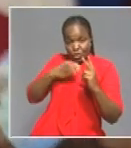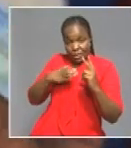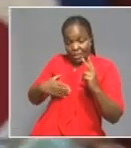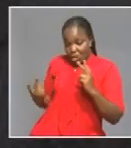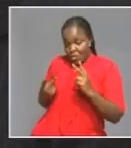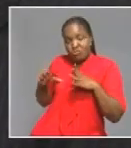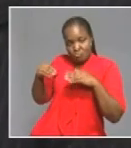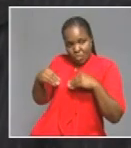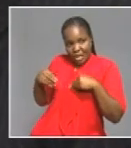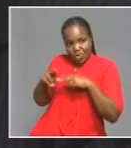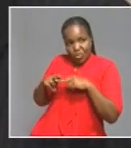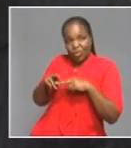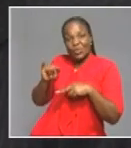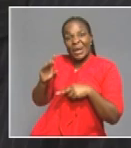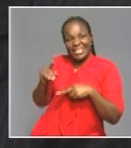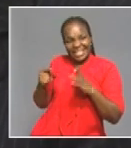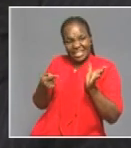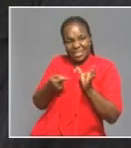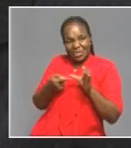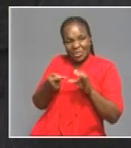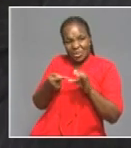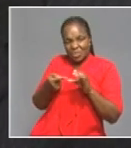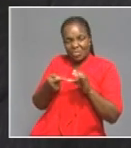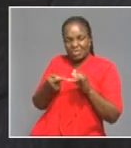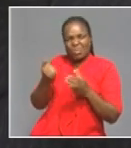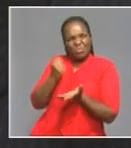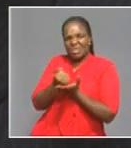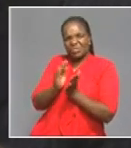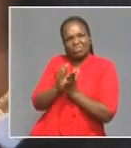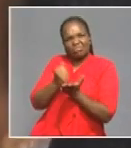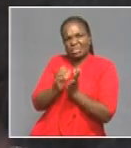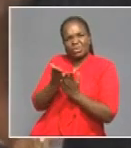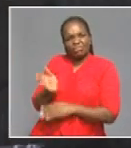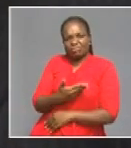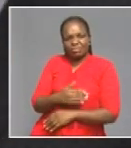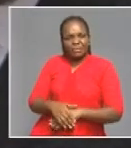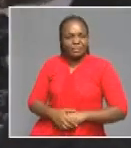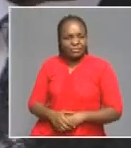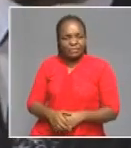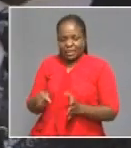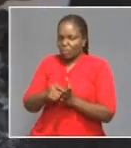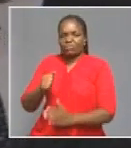from now on use IDs instead of passports. So that's mine.